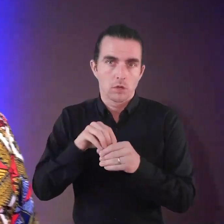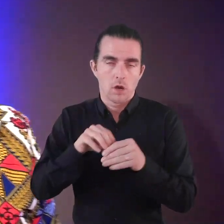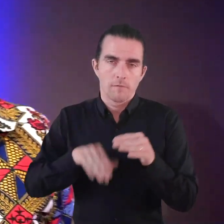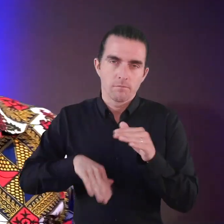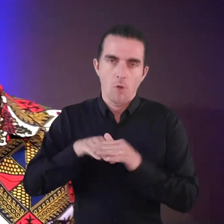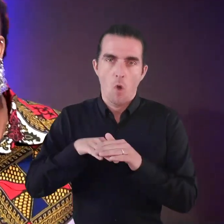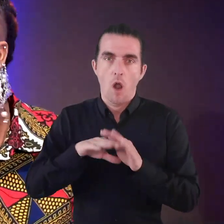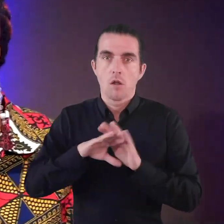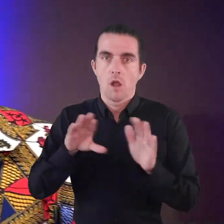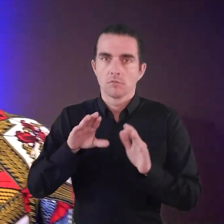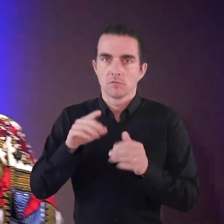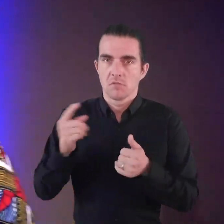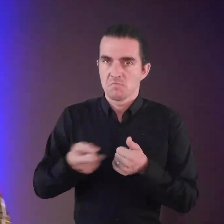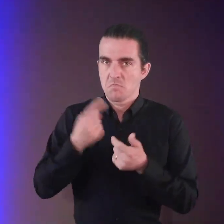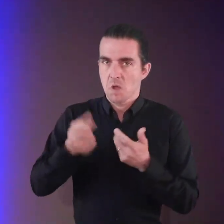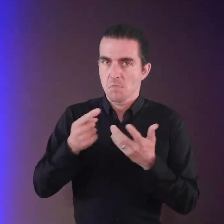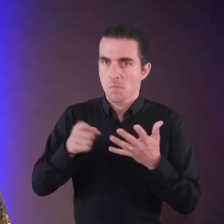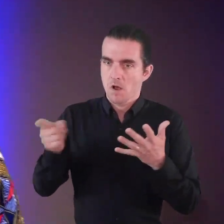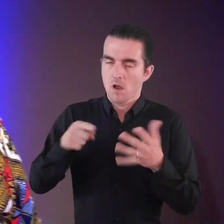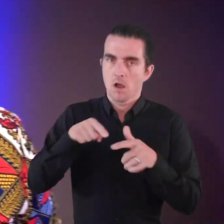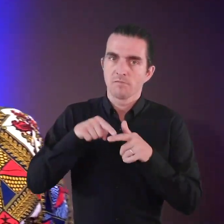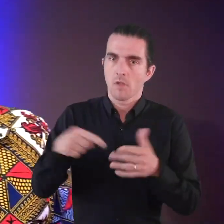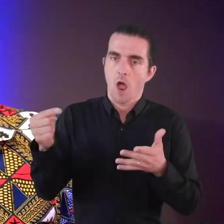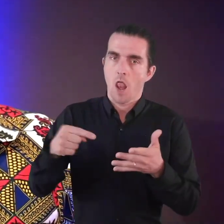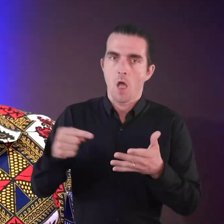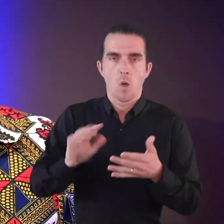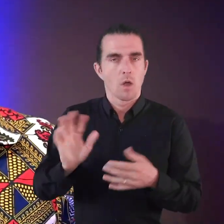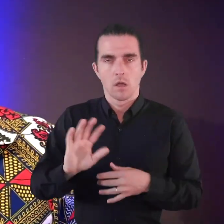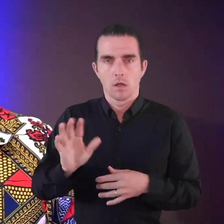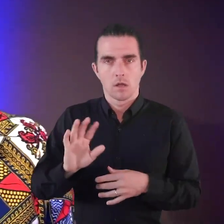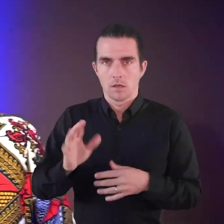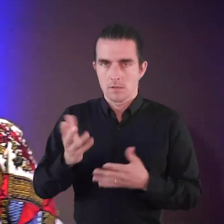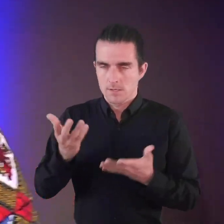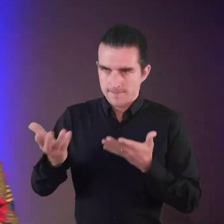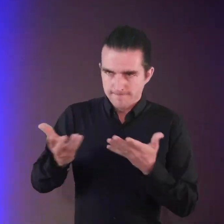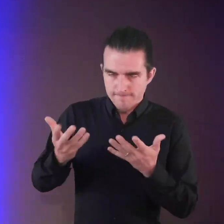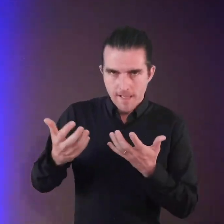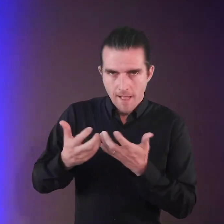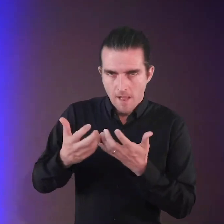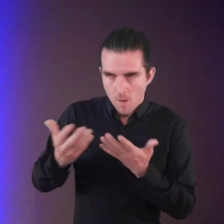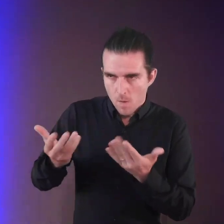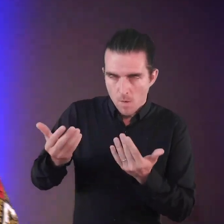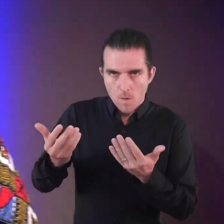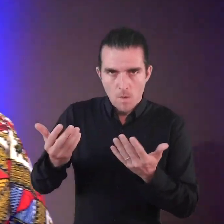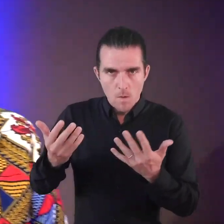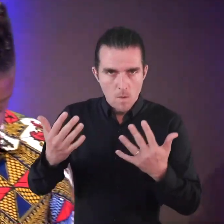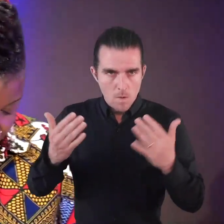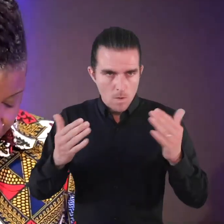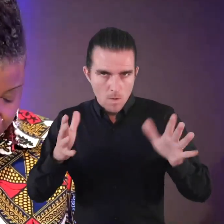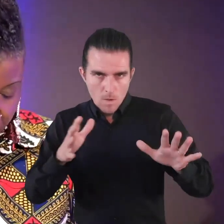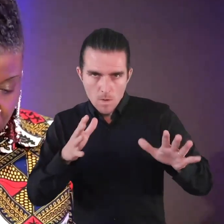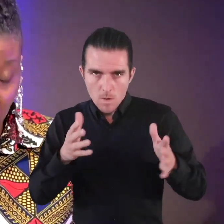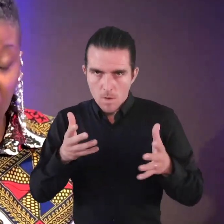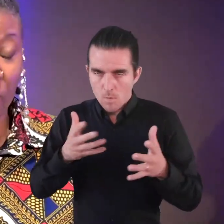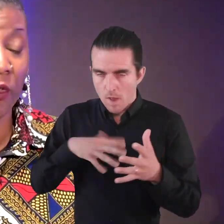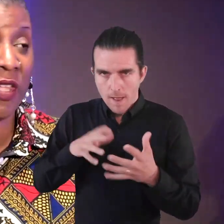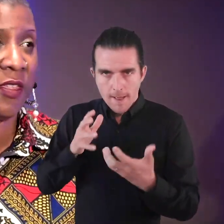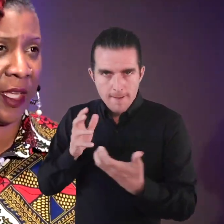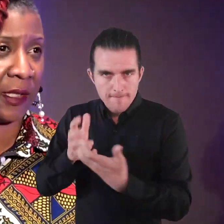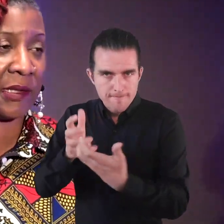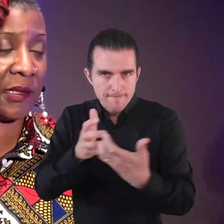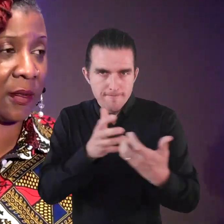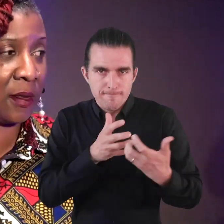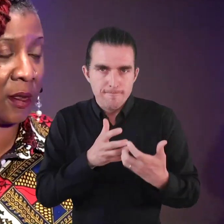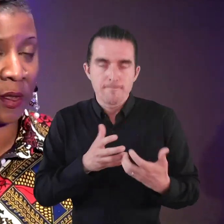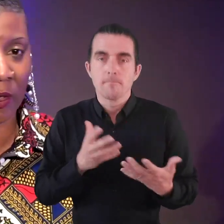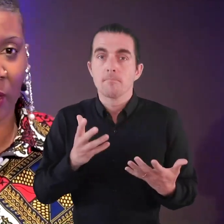participate fully in not just designing the rules and not just being made to follow them. So we need three